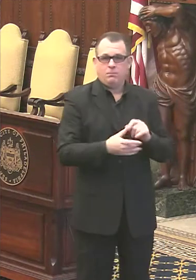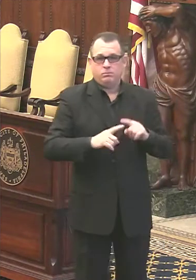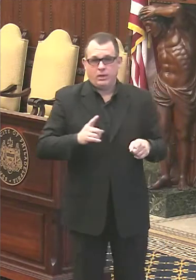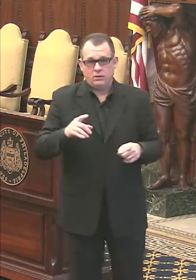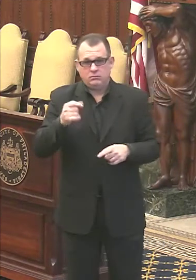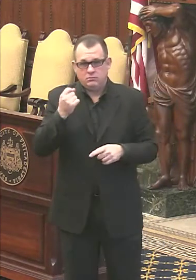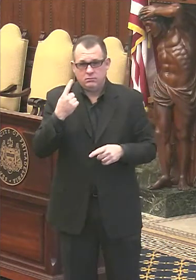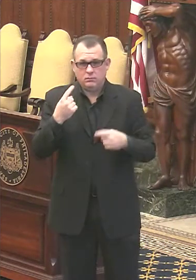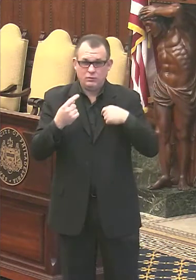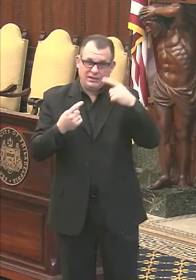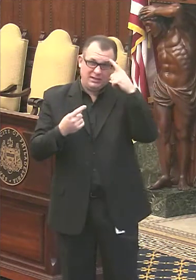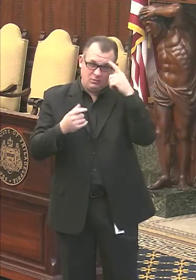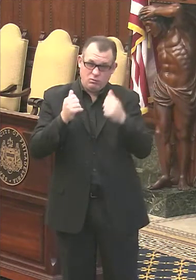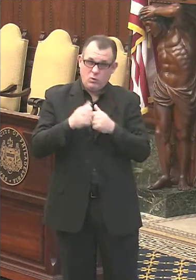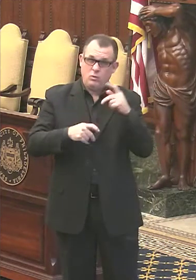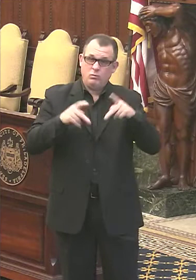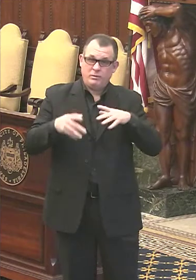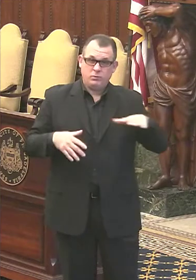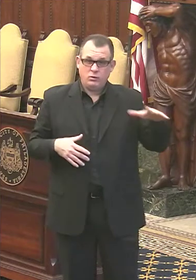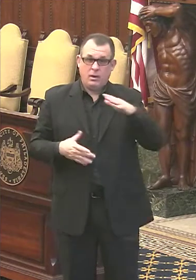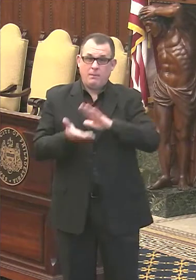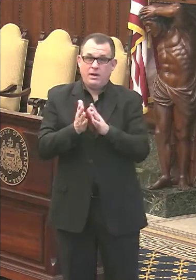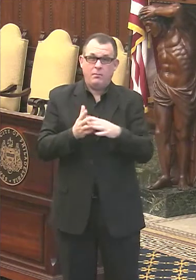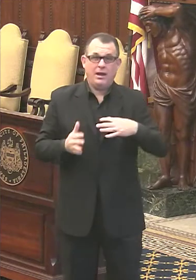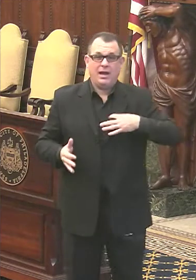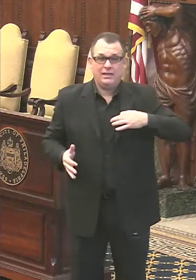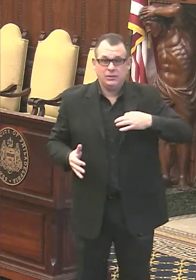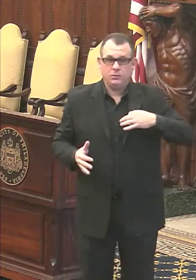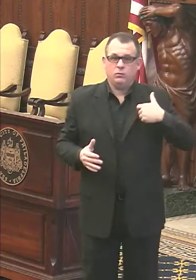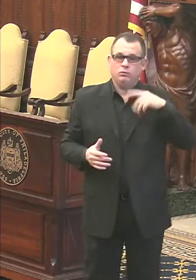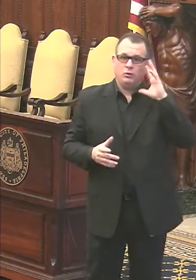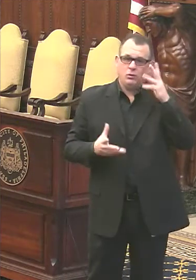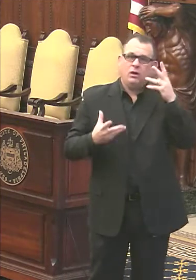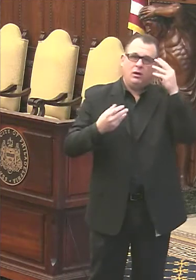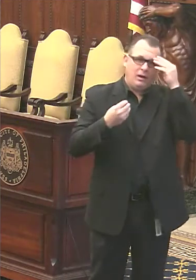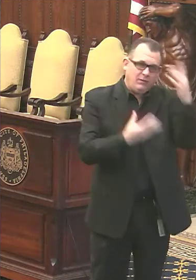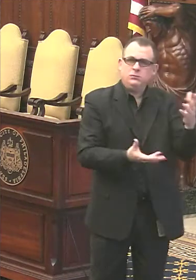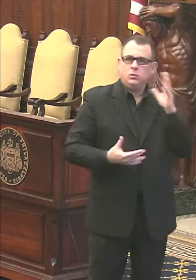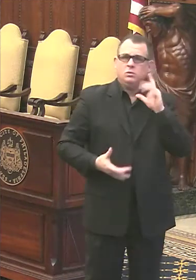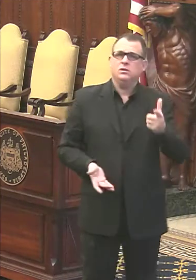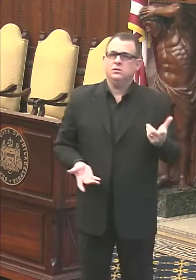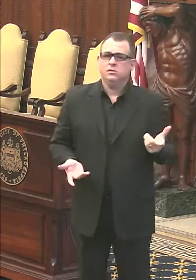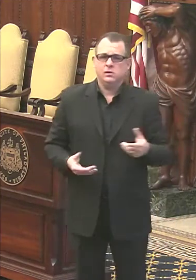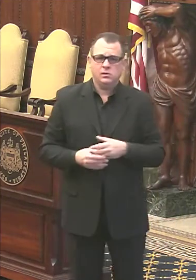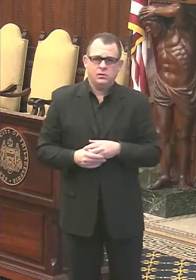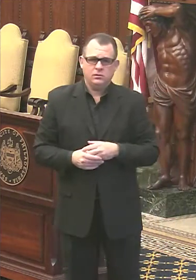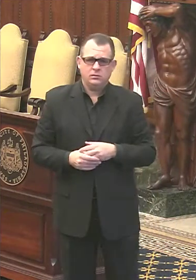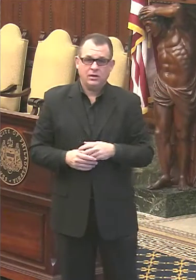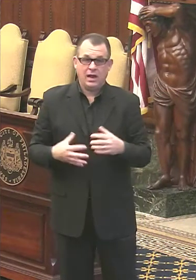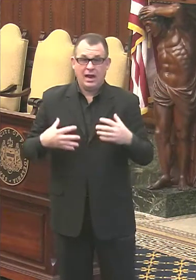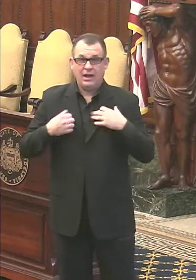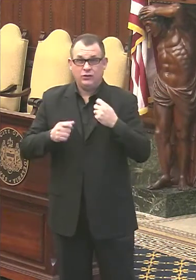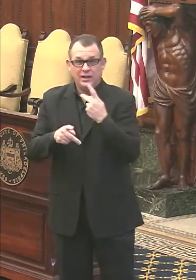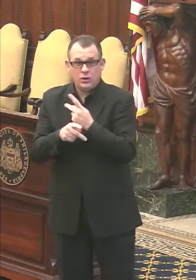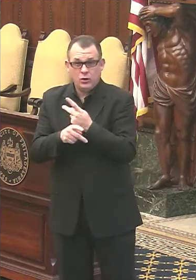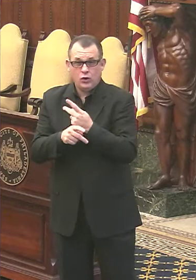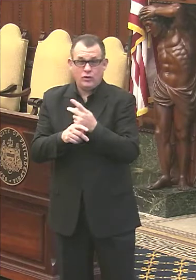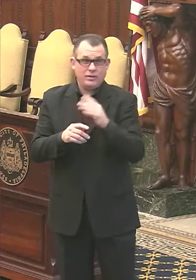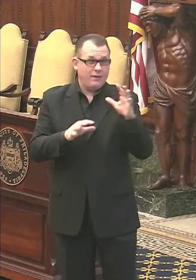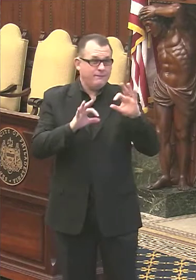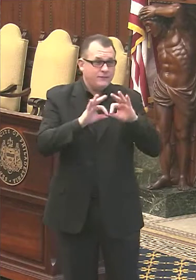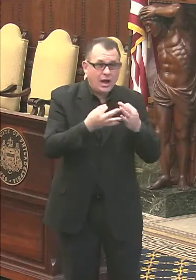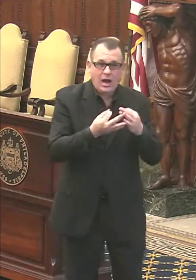do think that most people who become eligible will get notified through these other mechanisms. have to listen to healthcare providers or their employers.